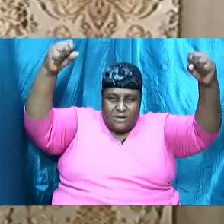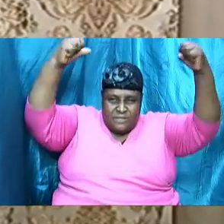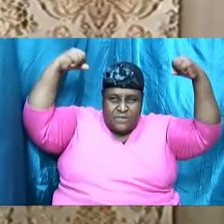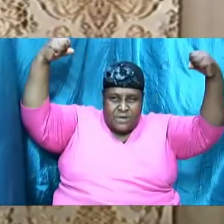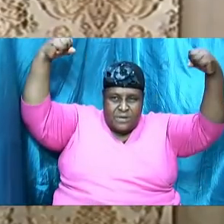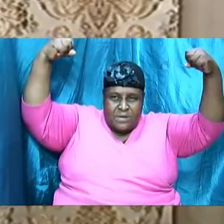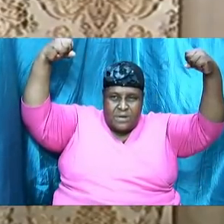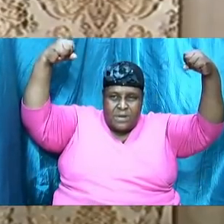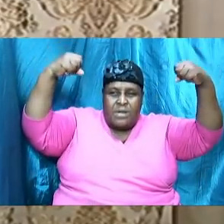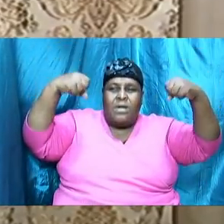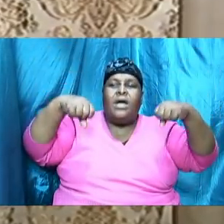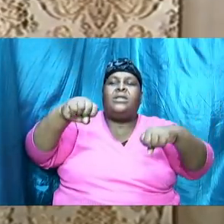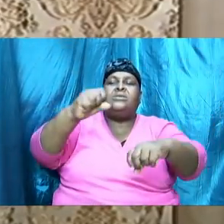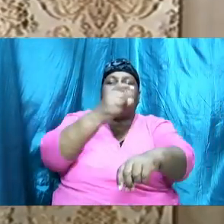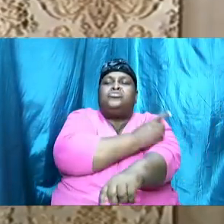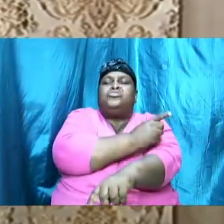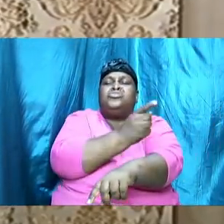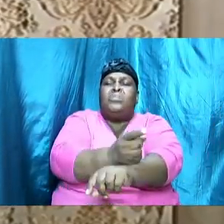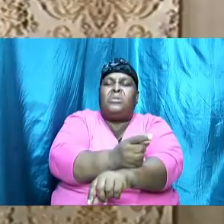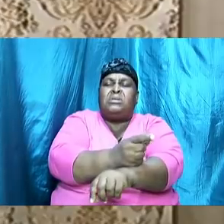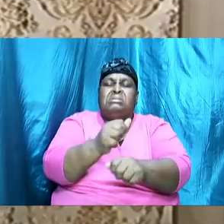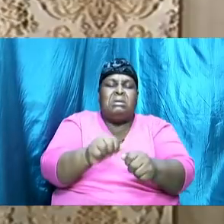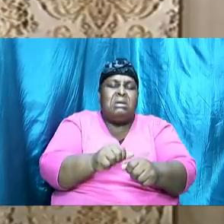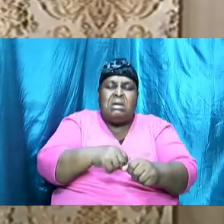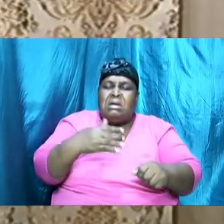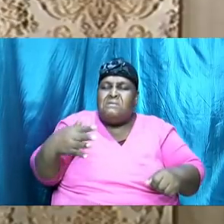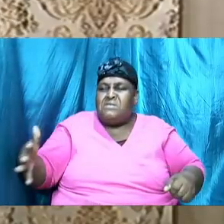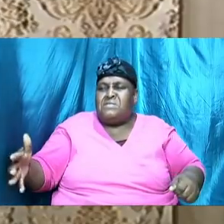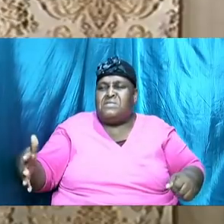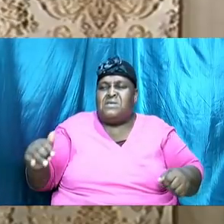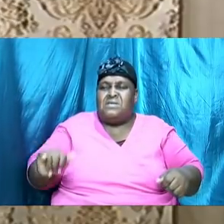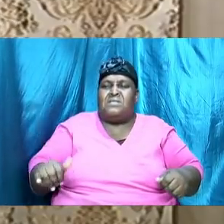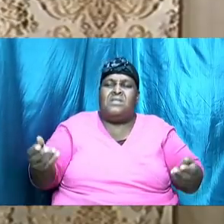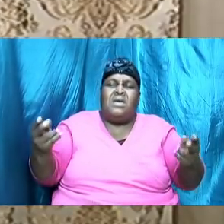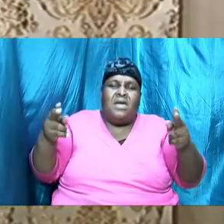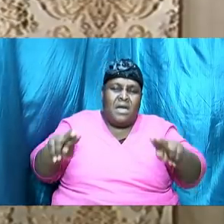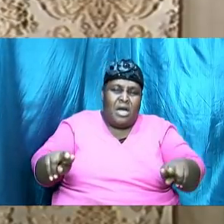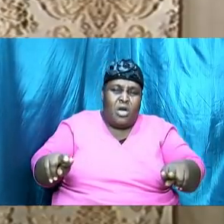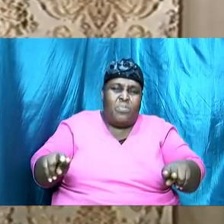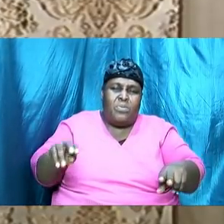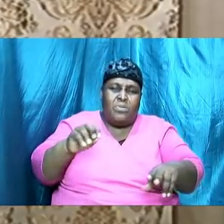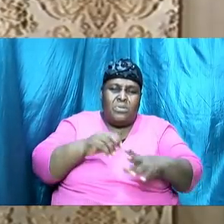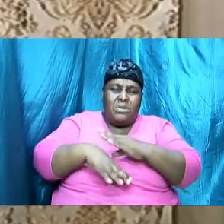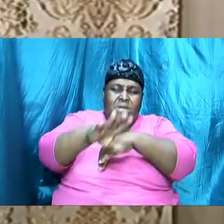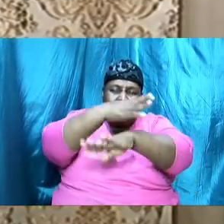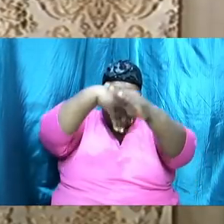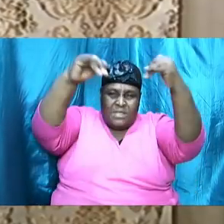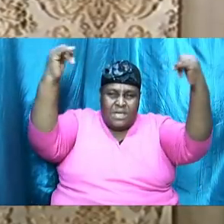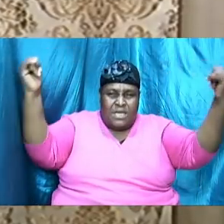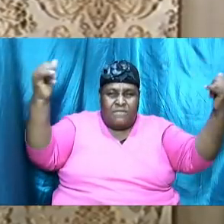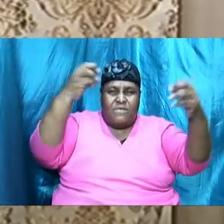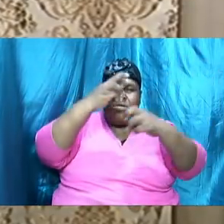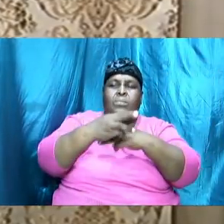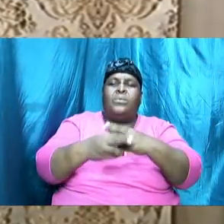dominates everything that happens in the realm of the heaven and